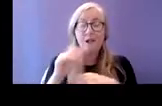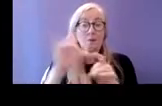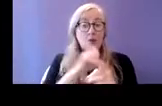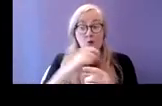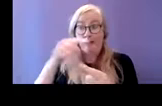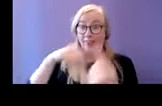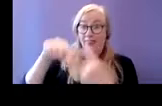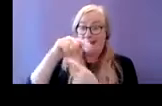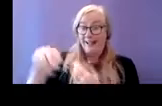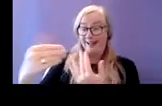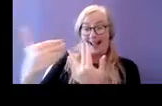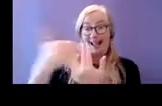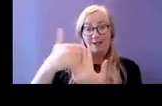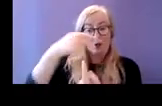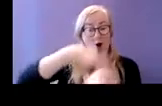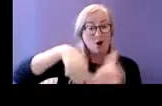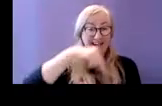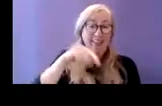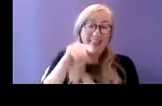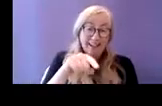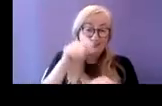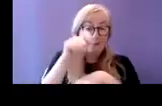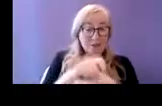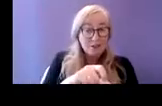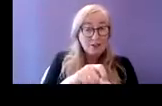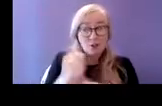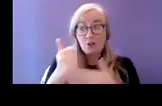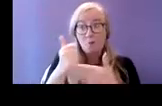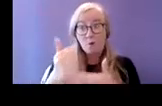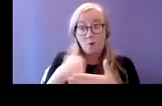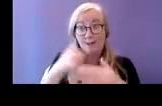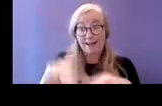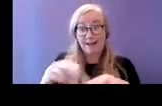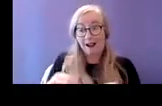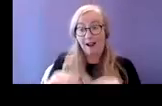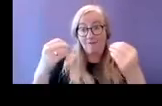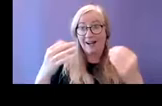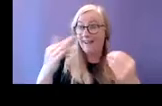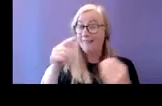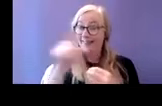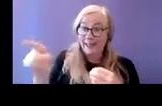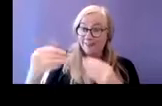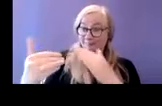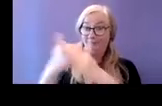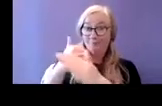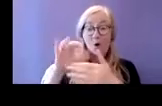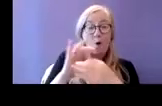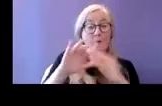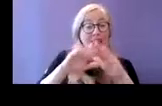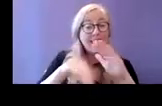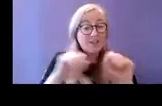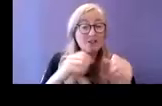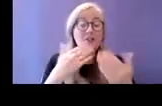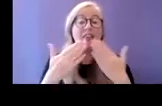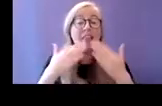offer for someone who comes into homeless services I'd just like to say thank you very much for your time and I'm going to just hand you over to the next speaker